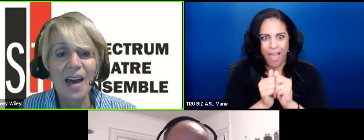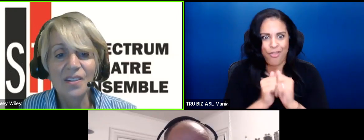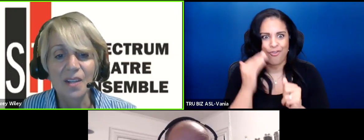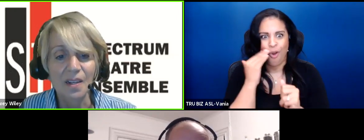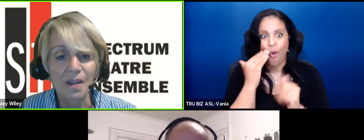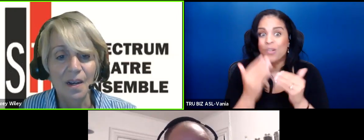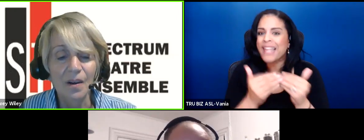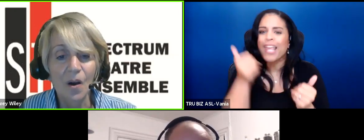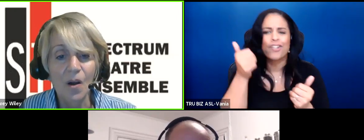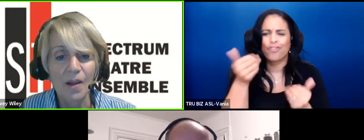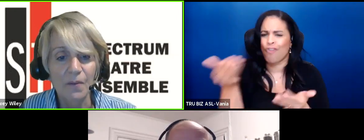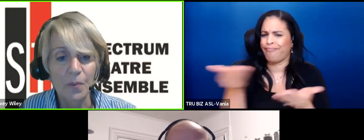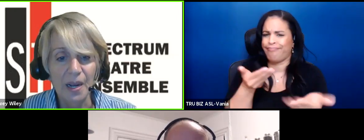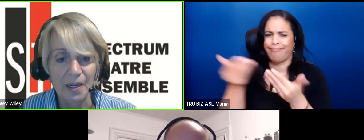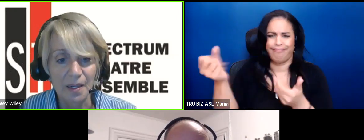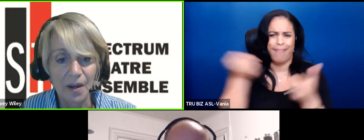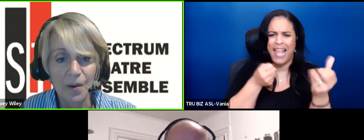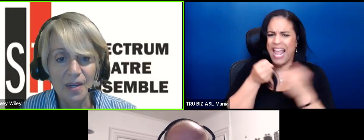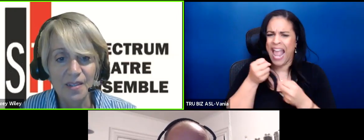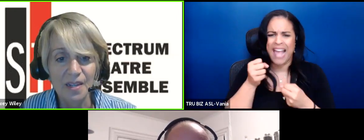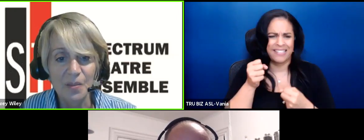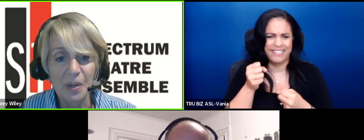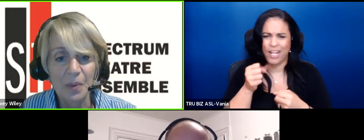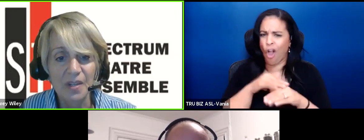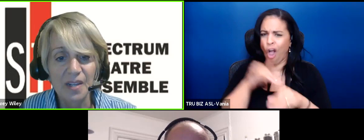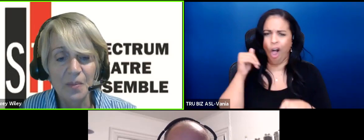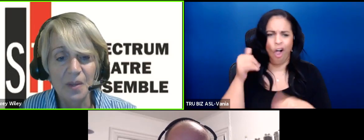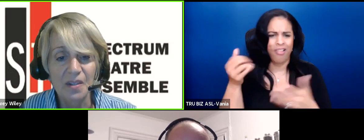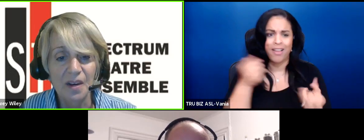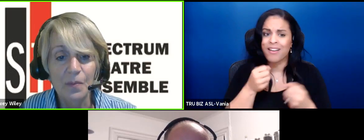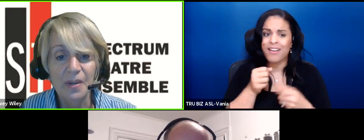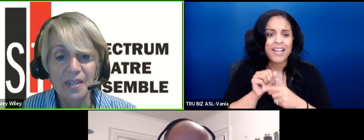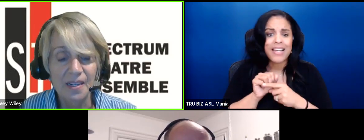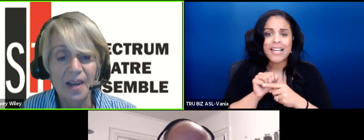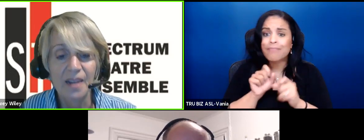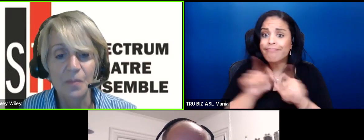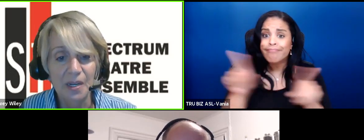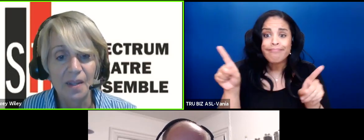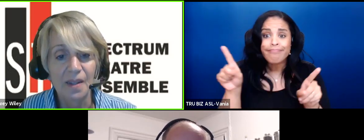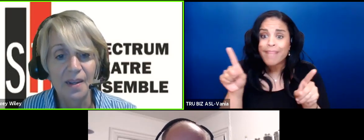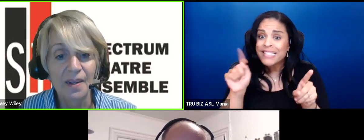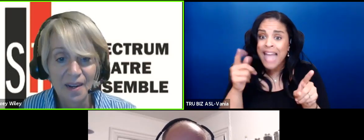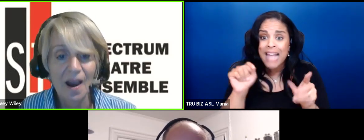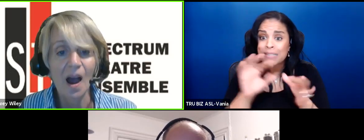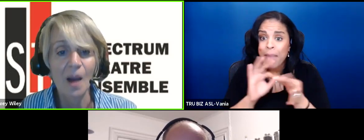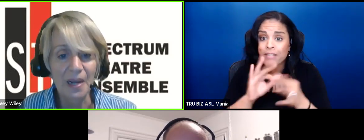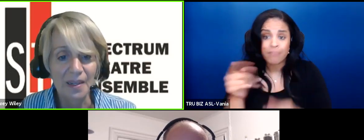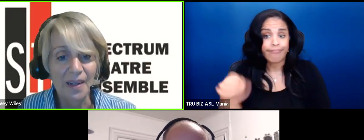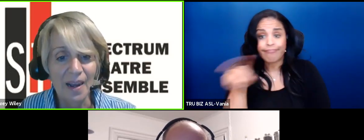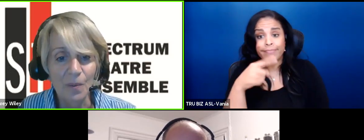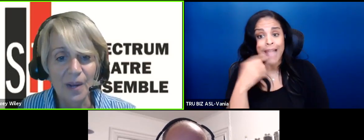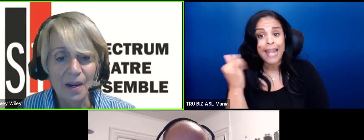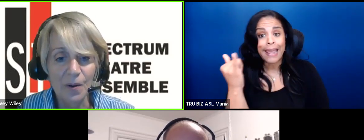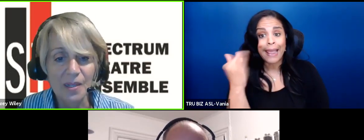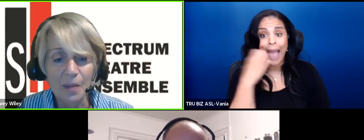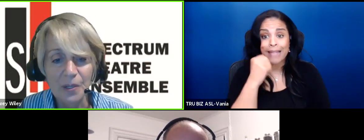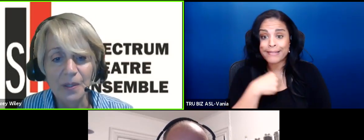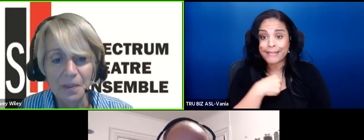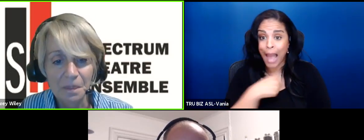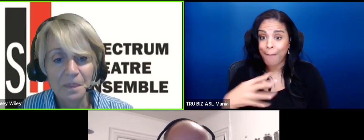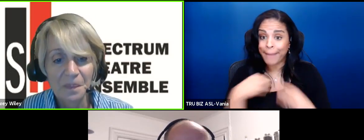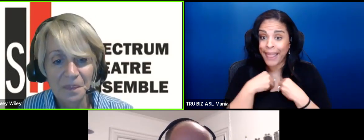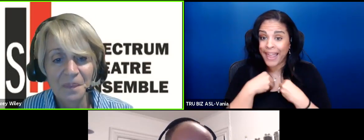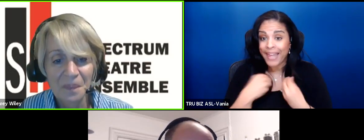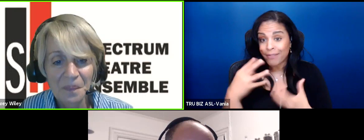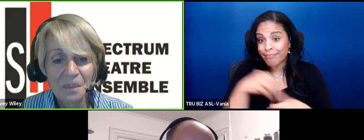the easiest casting uh call I've ever made you know I just sent some people a text message and everybody said yes immediately I'm in and we had a great time